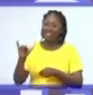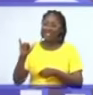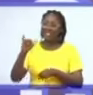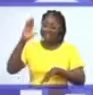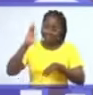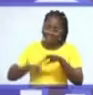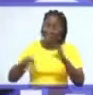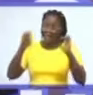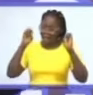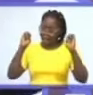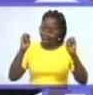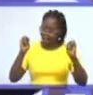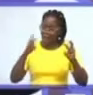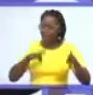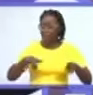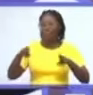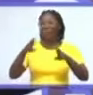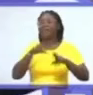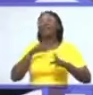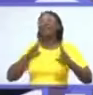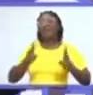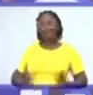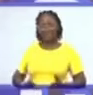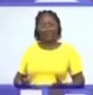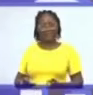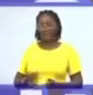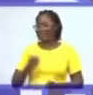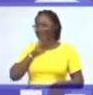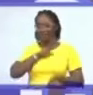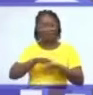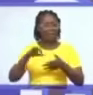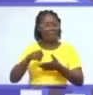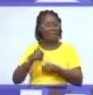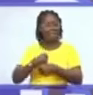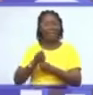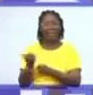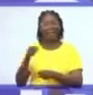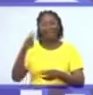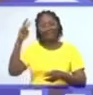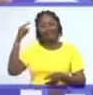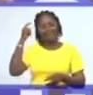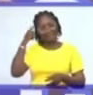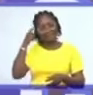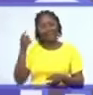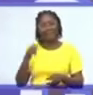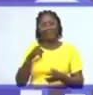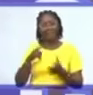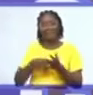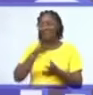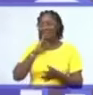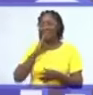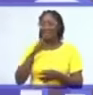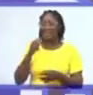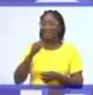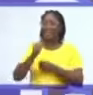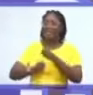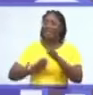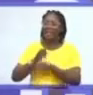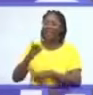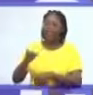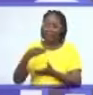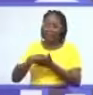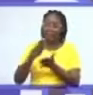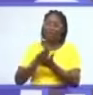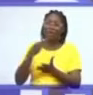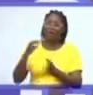even roads? It doesn't make sense. This is the annual budget of education is $2 trillion. Annual budget of health is $1